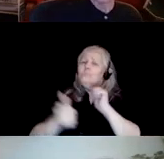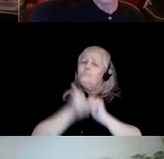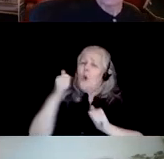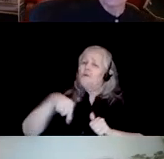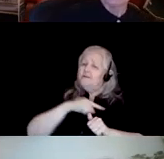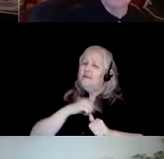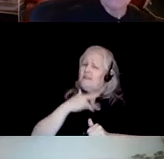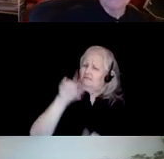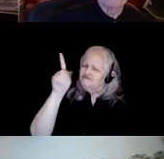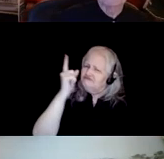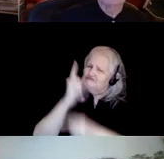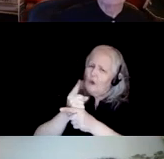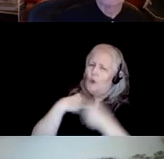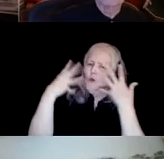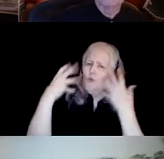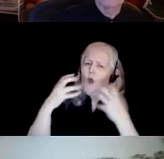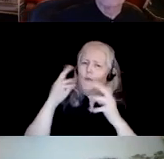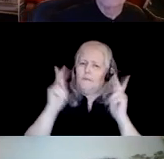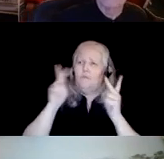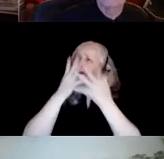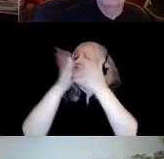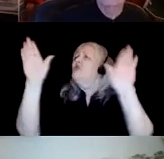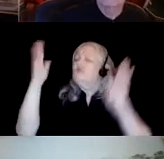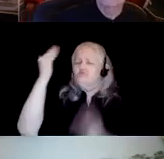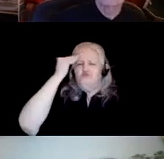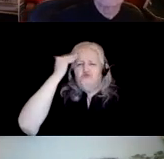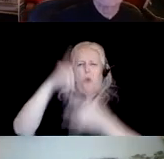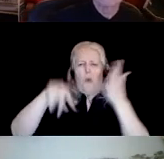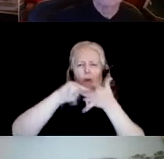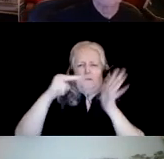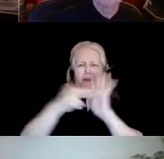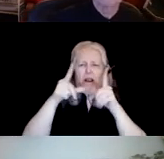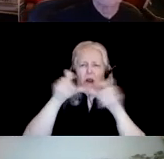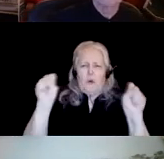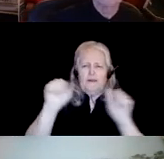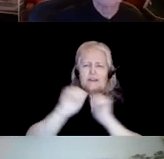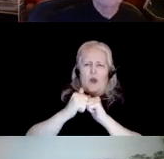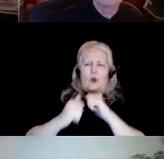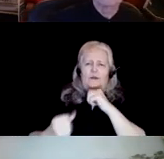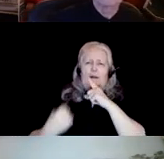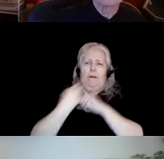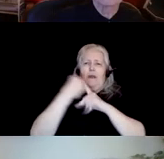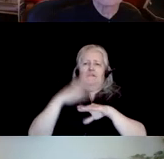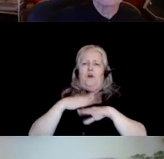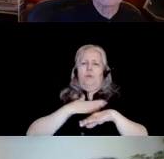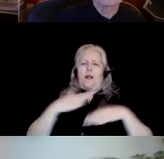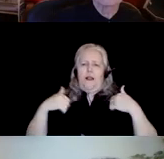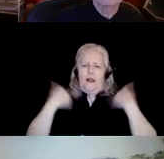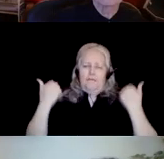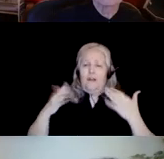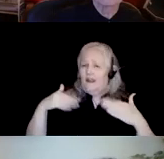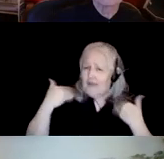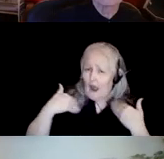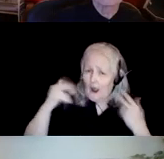where people know what linguistics is, and how it's relevant to their lives, where young people know what linguistics is